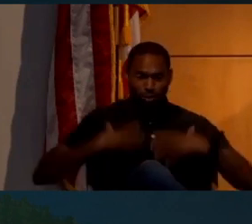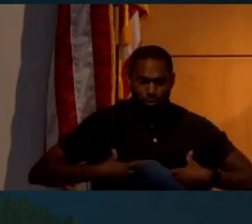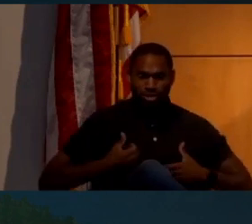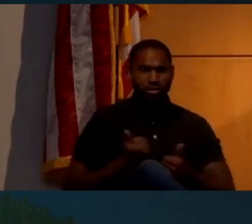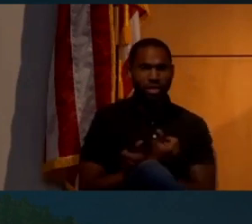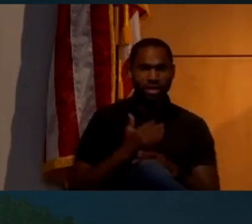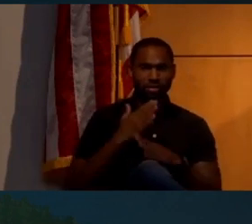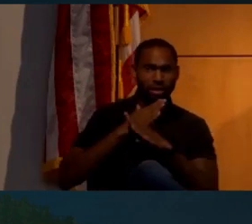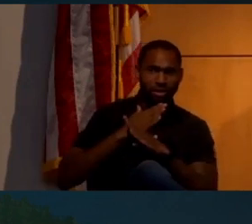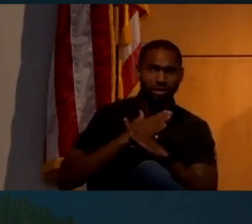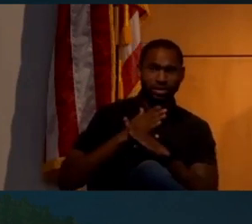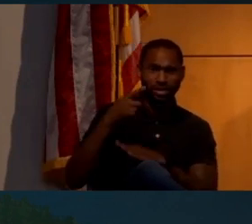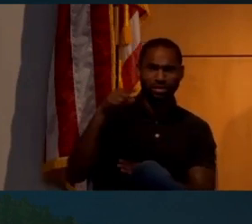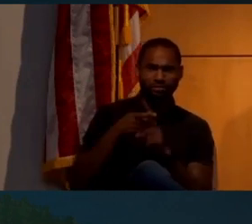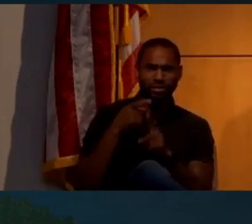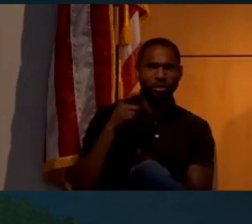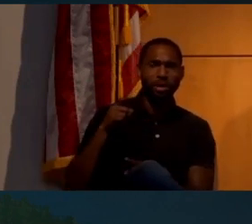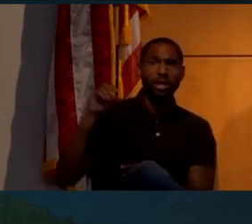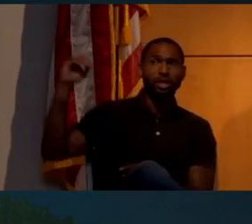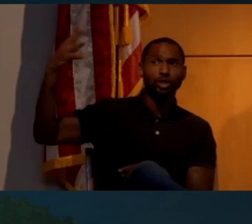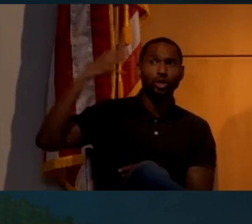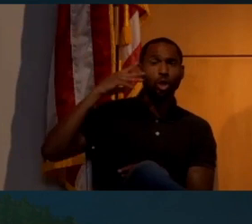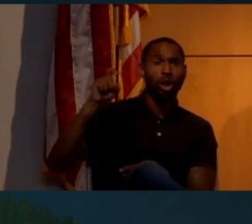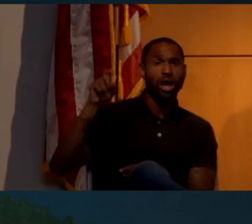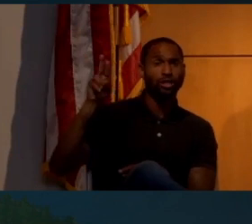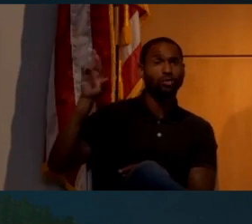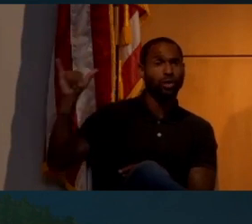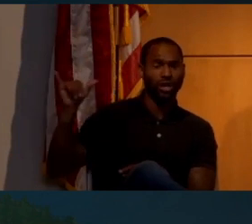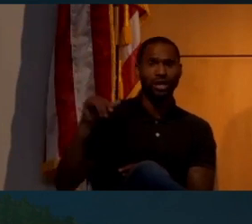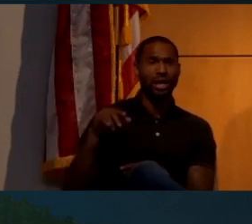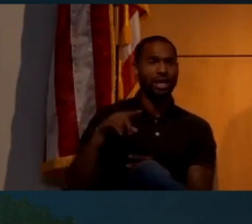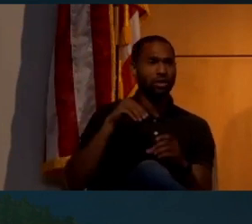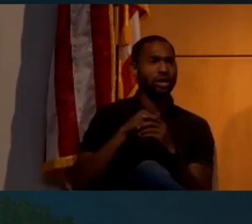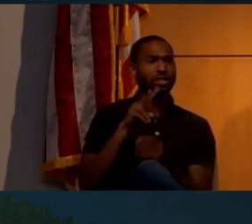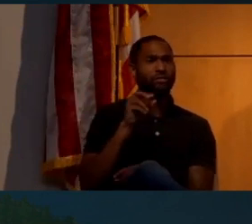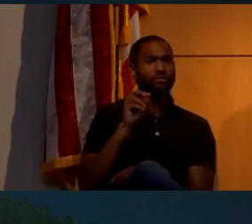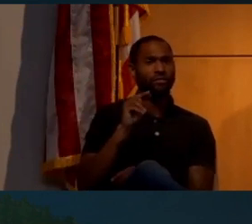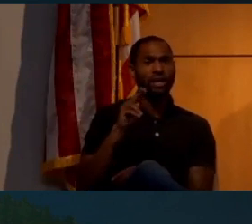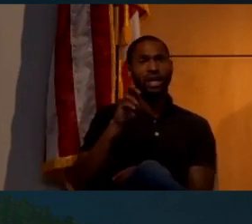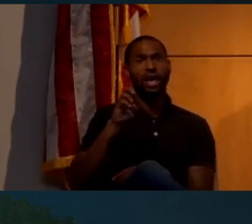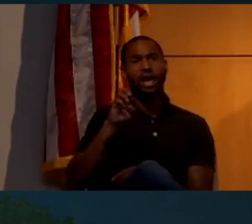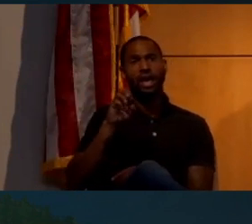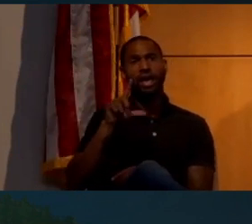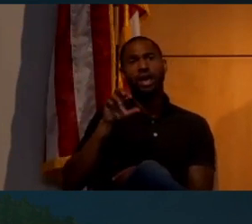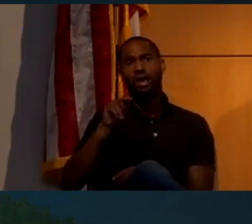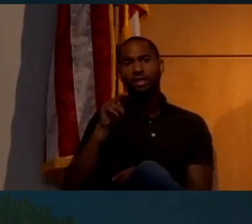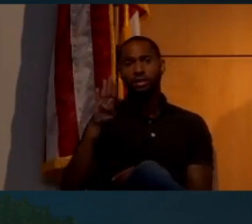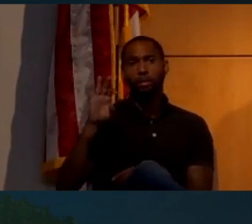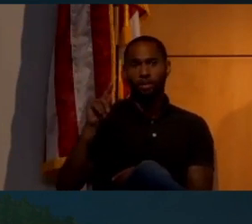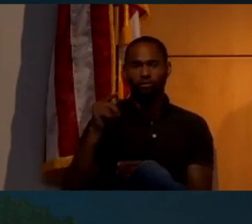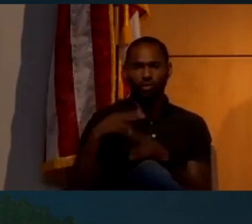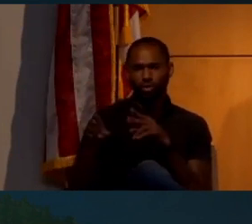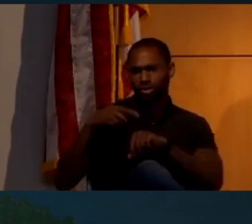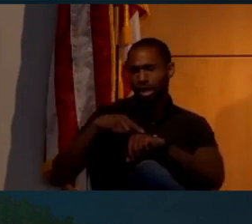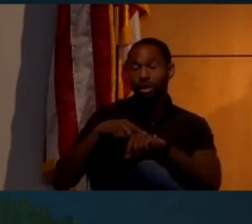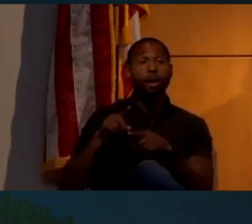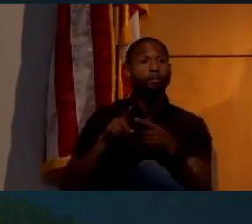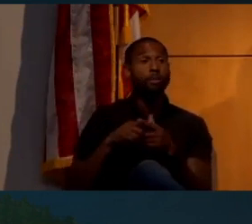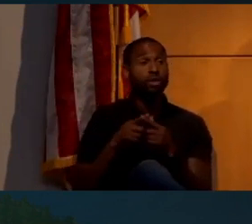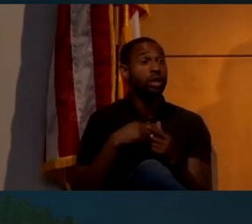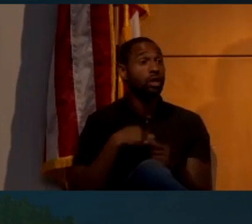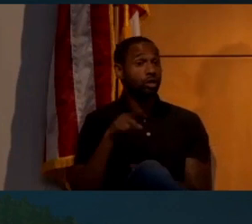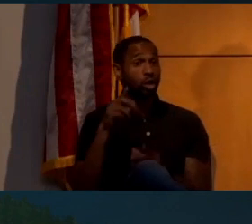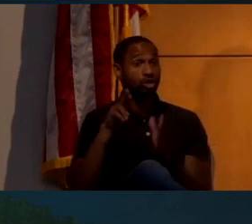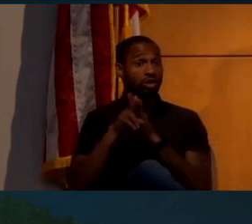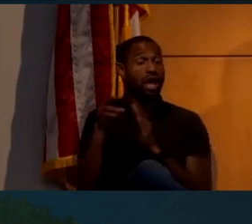everything else was enough to protect them from solar x-rays. And they were only in the Van Allen belts for a very short time. And, in fact, the astronauts did get an